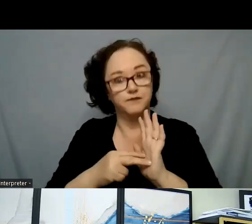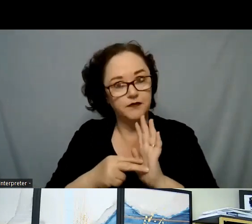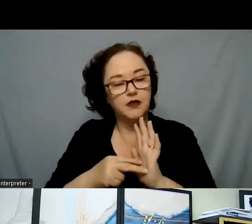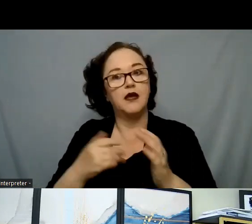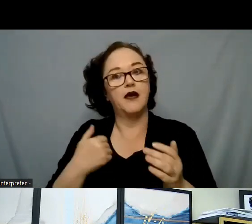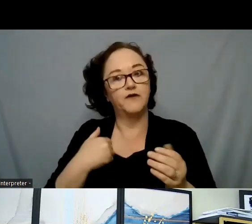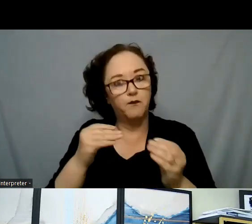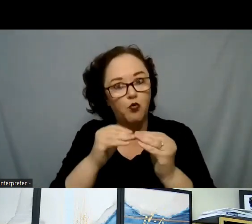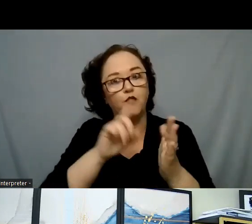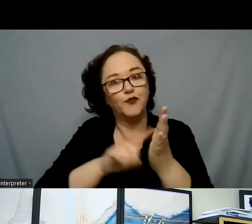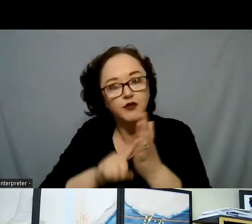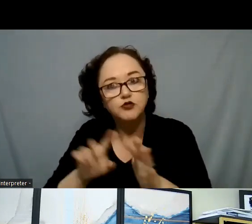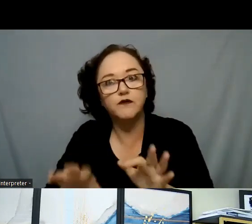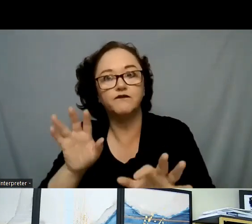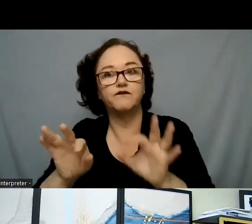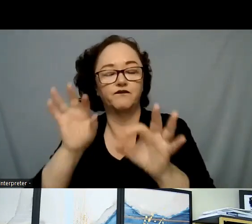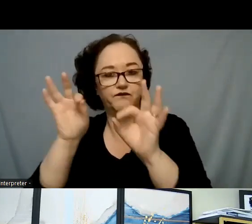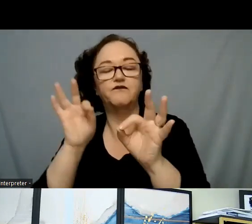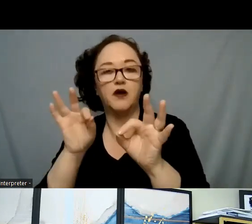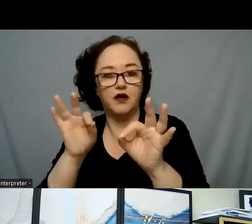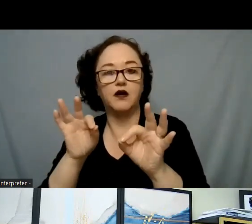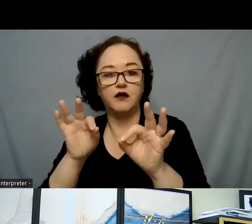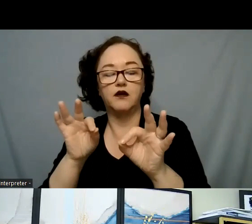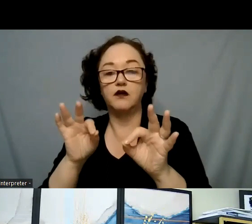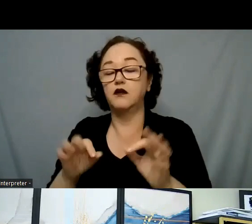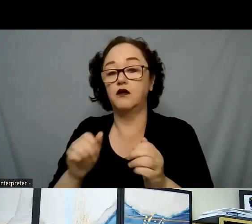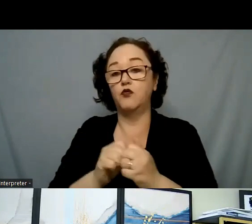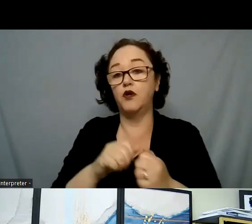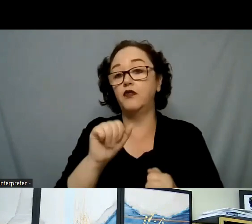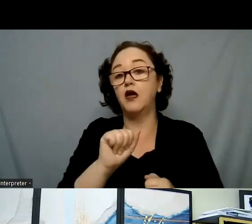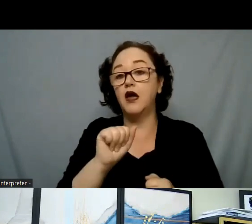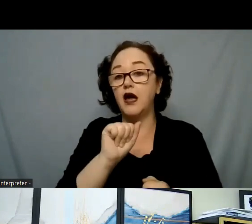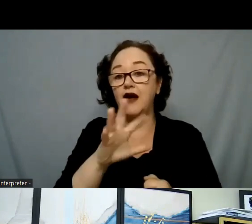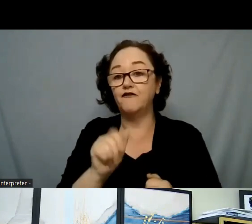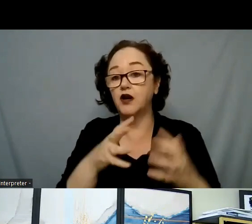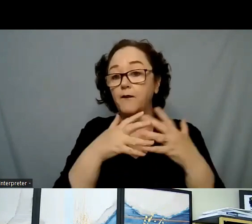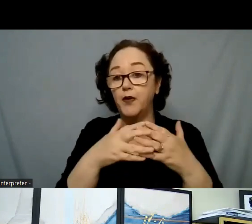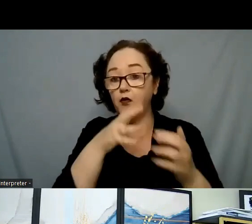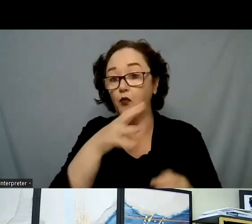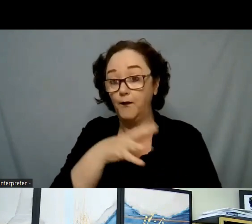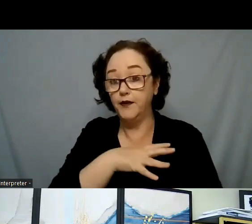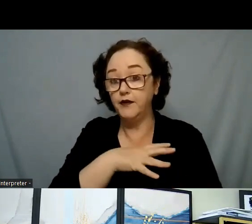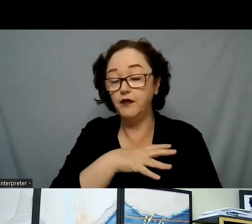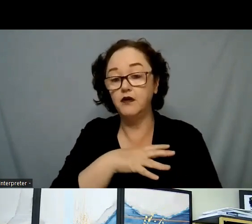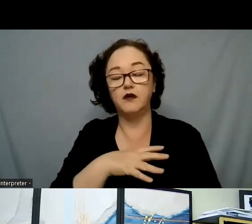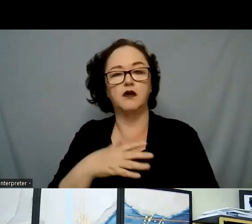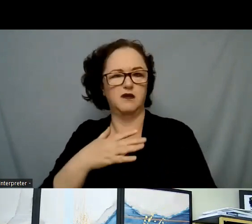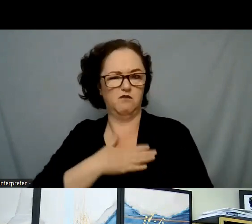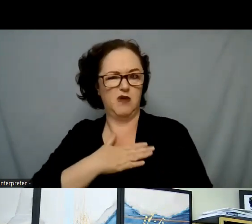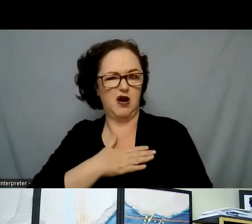in the literature about symptom presentation with African-American women. My practice primarily focuses on